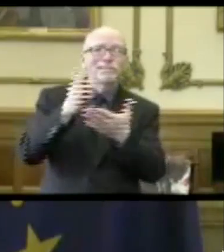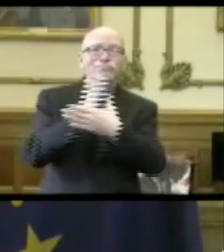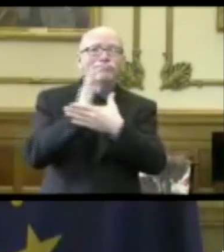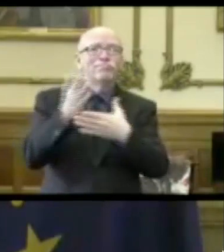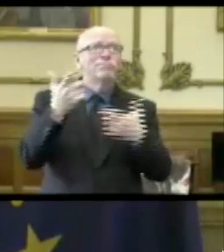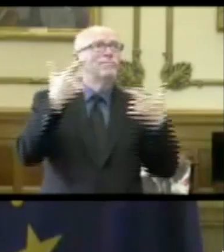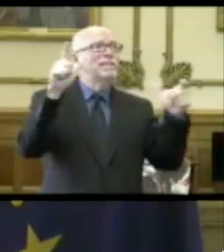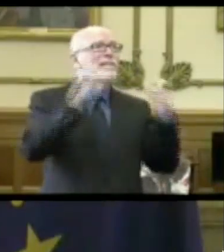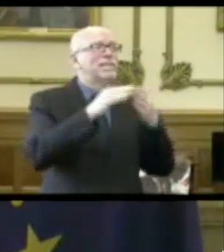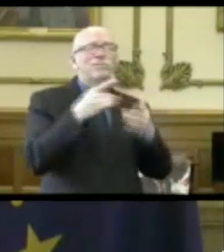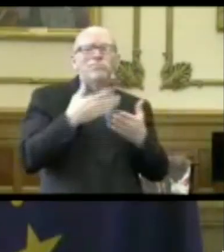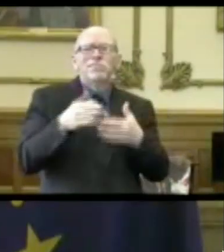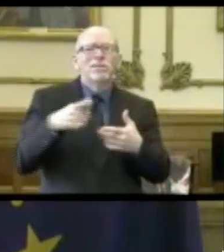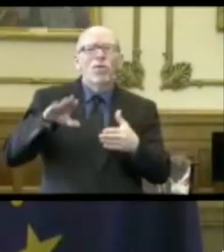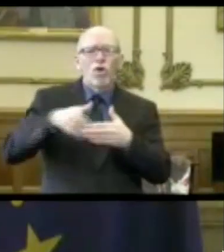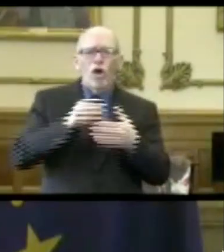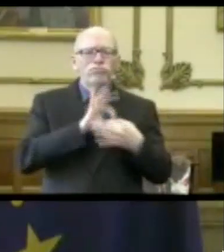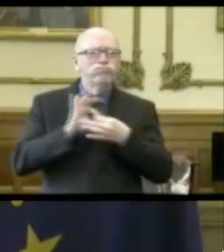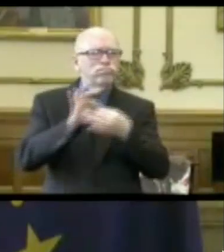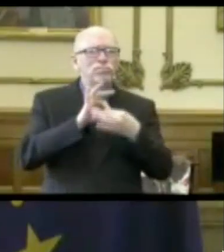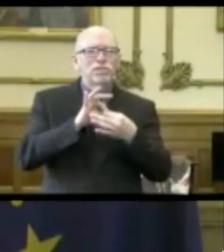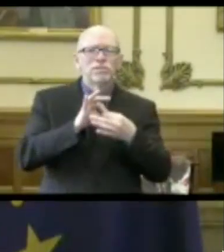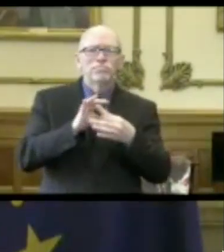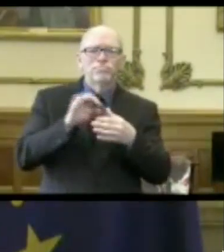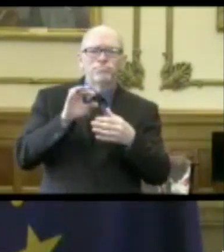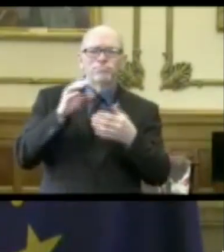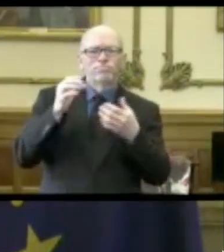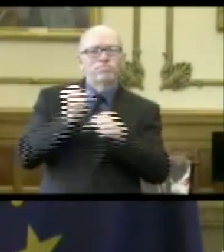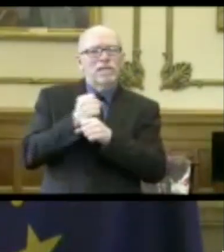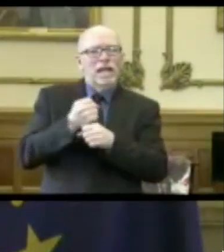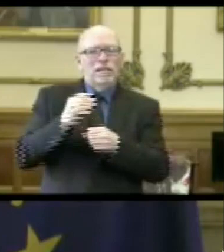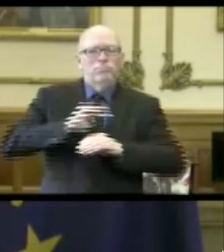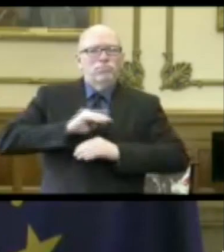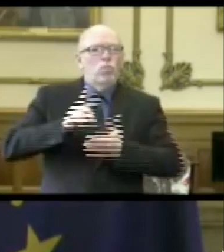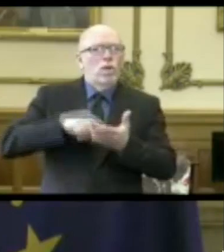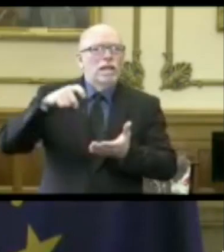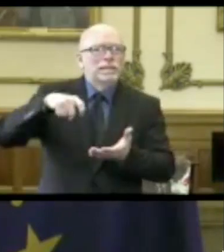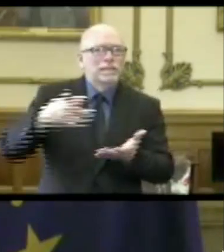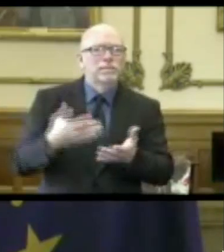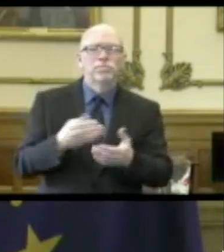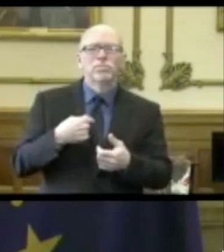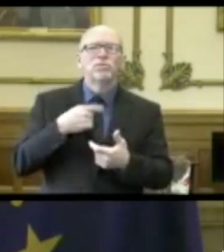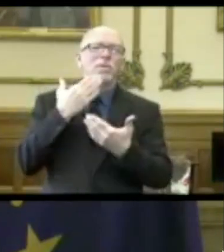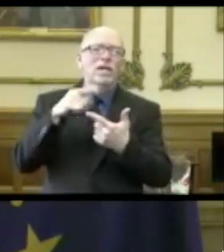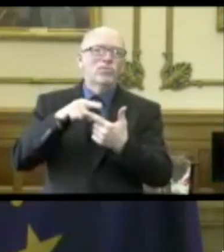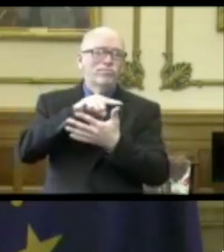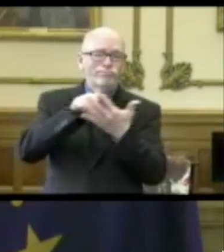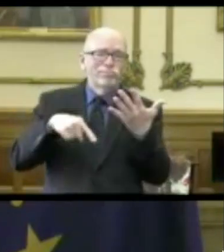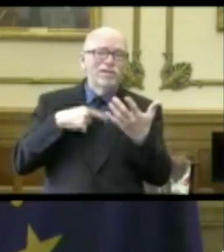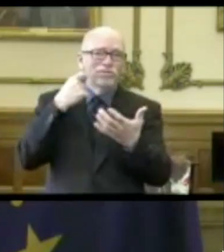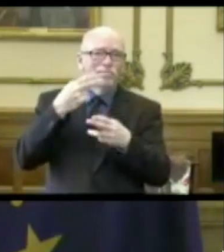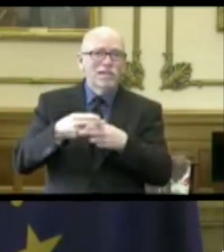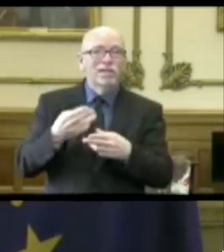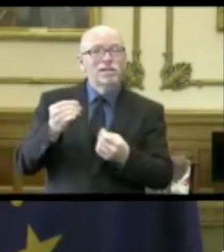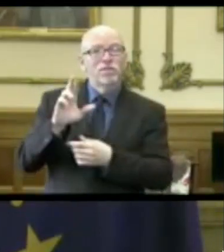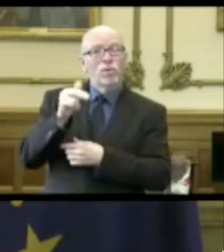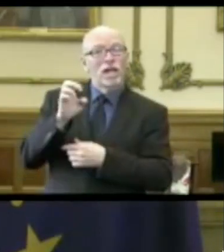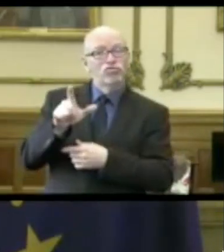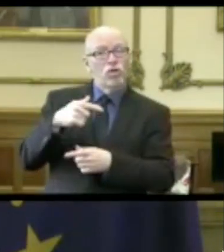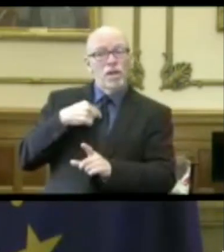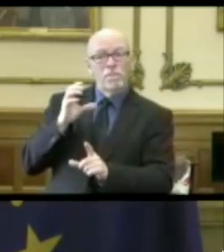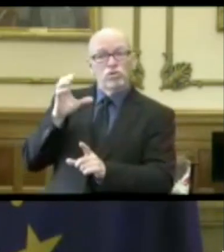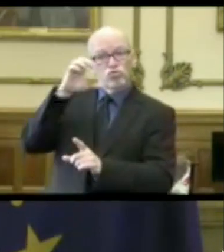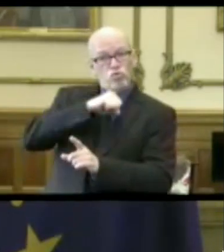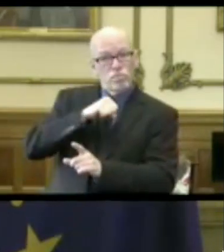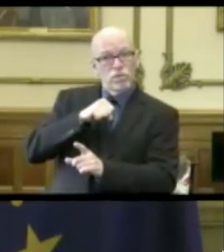coming together to focus on the need of the day. So thank you to all those that I just mentioned. And, Rachel, I'm assuming